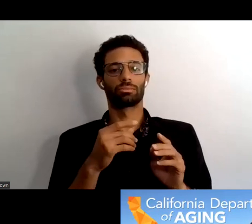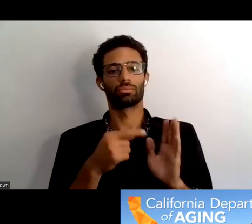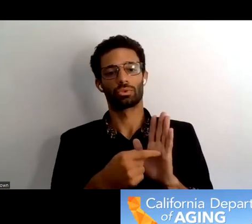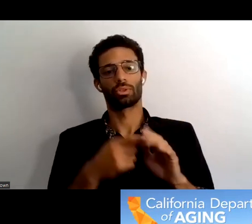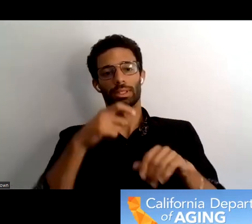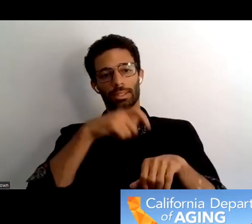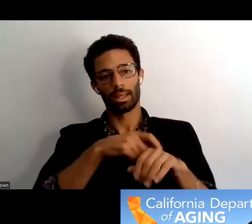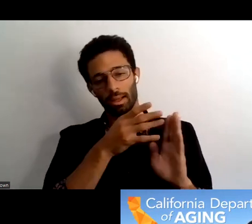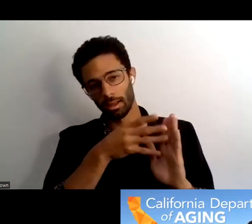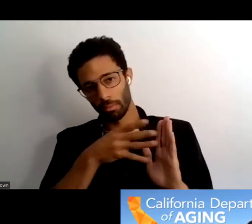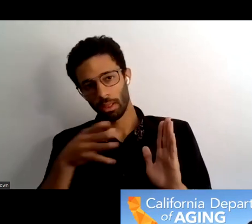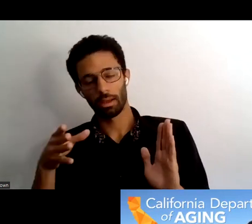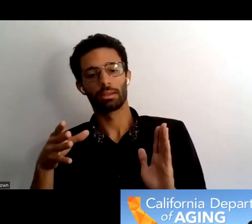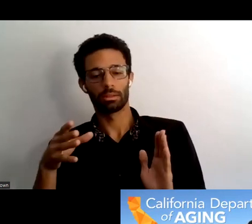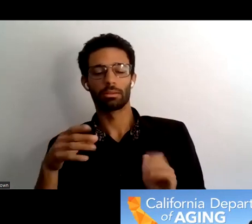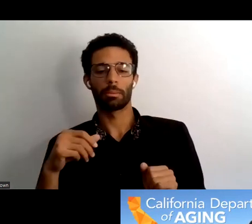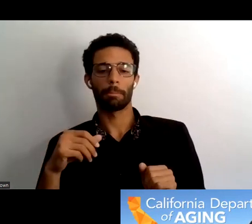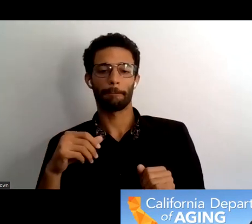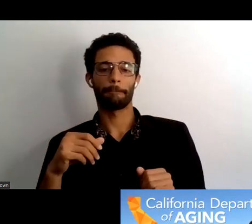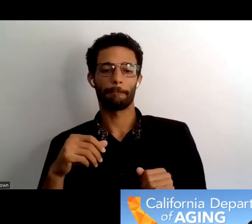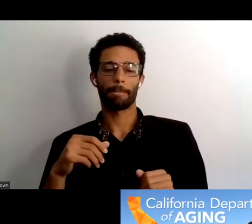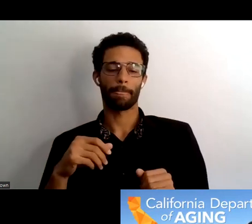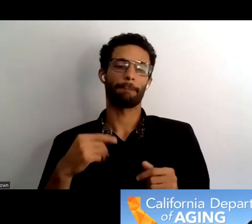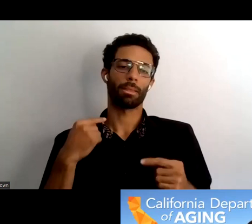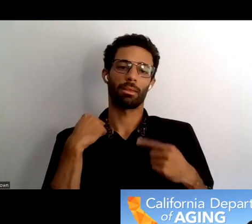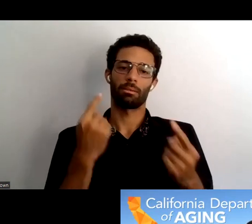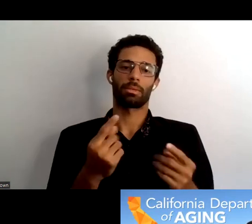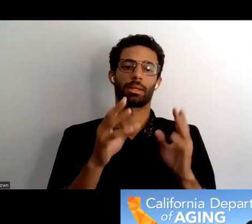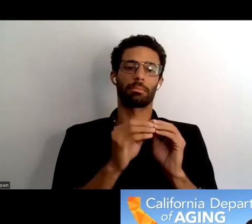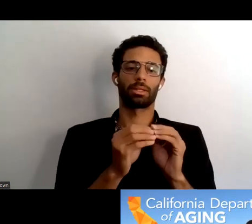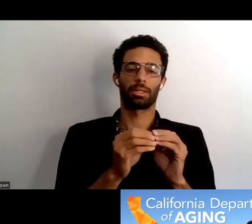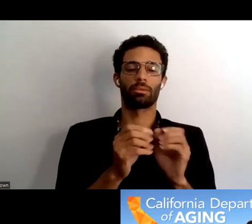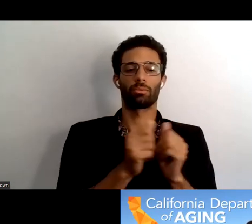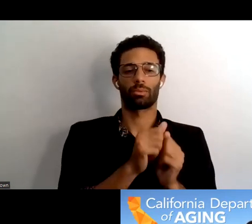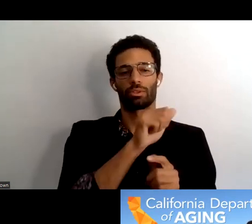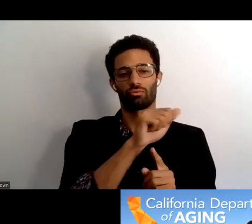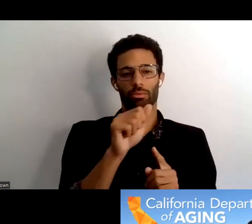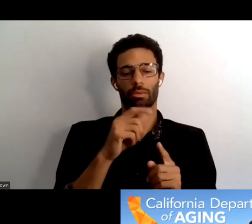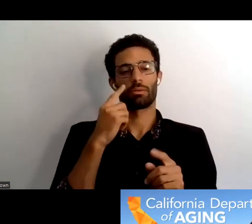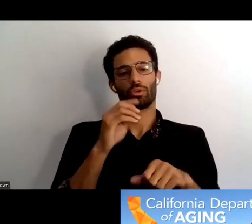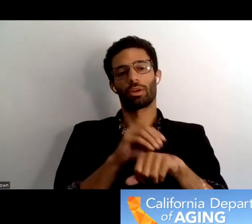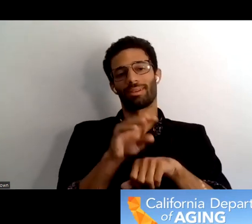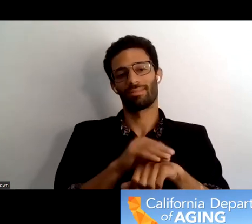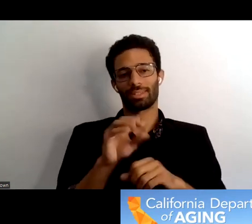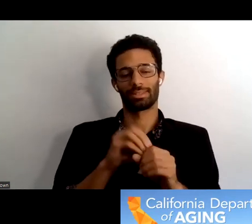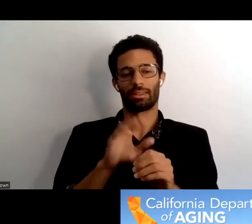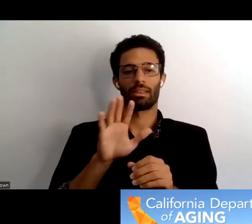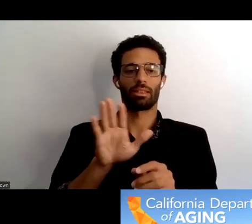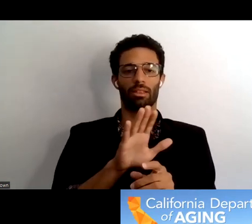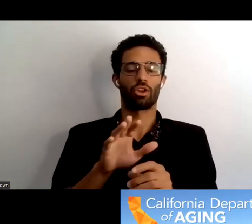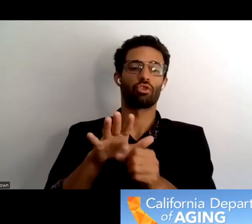the the meetings have been directly with our triple a's just to advise them that within their regions the surveys will be going out